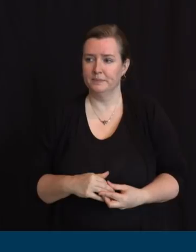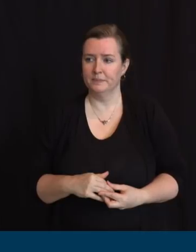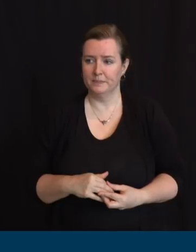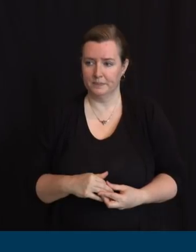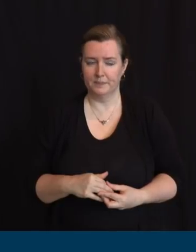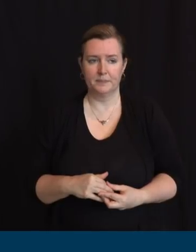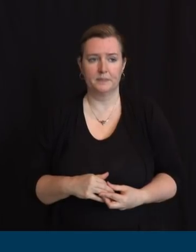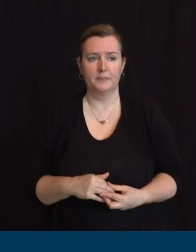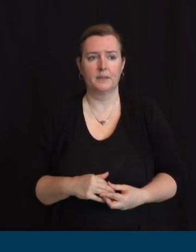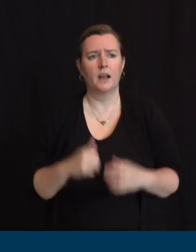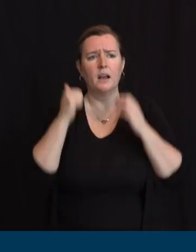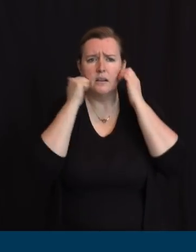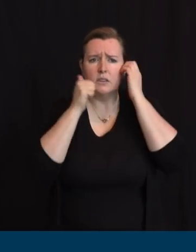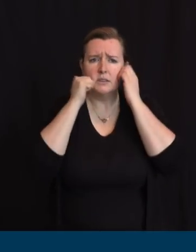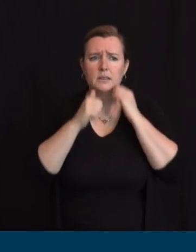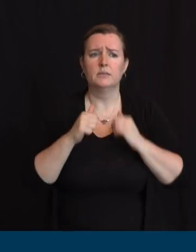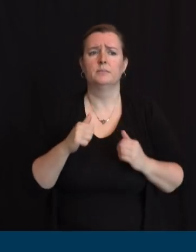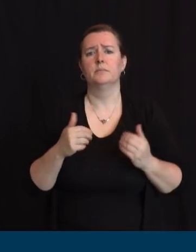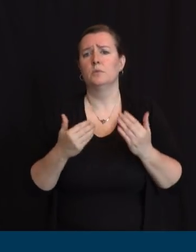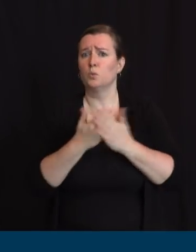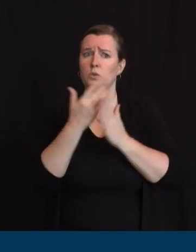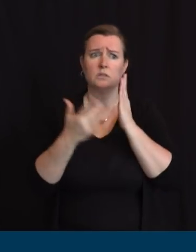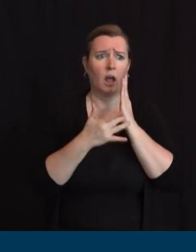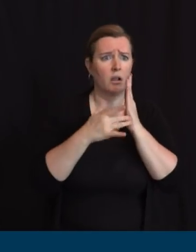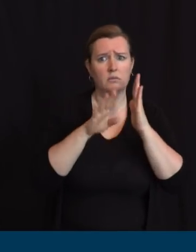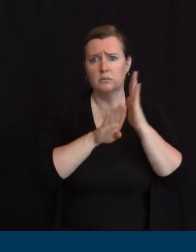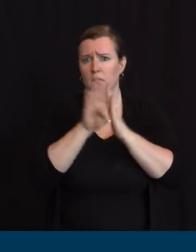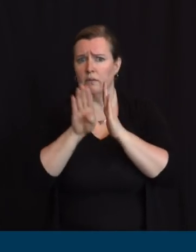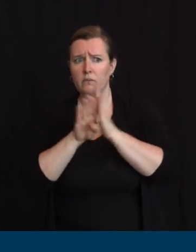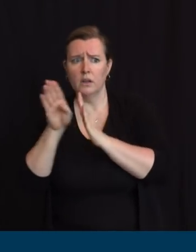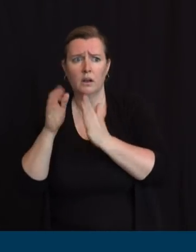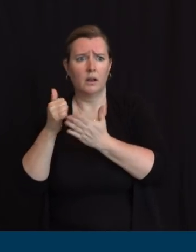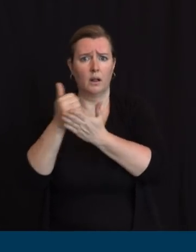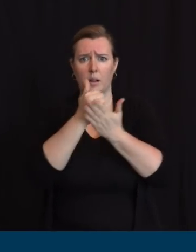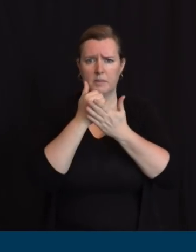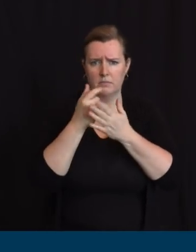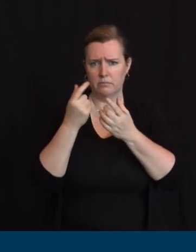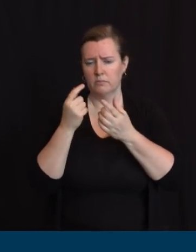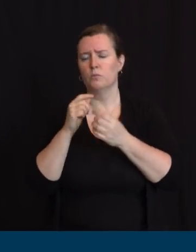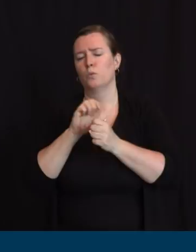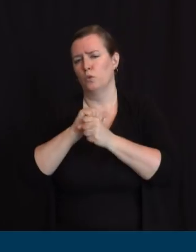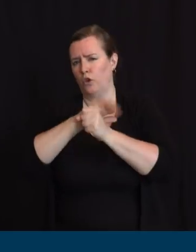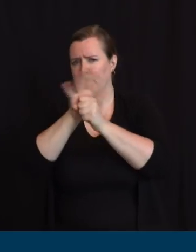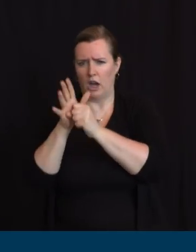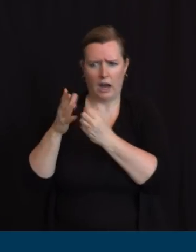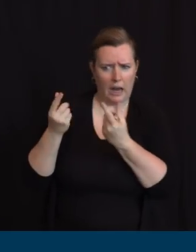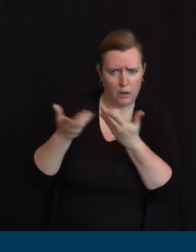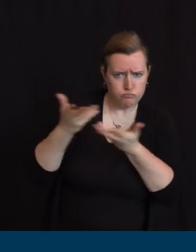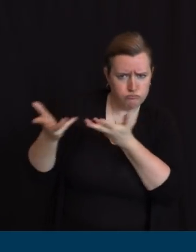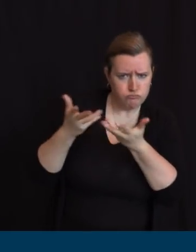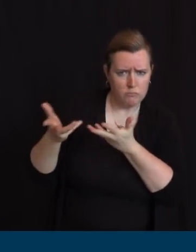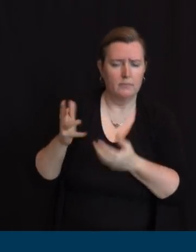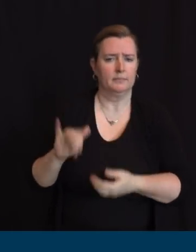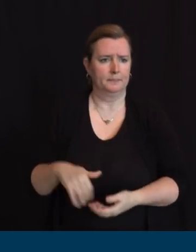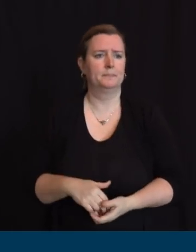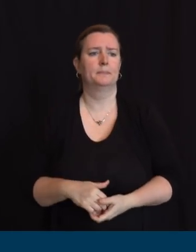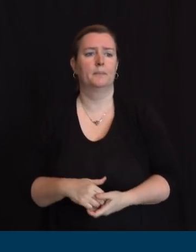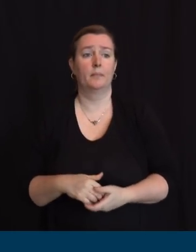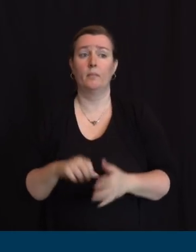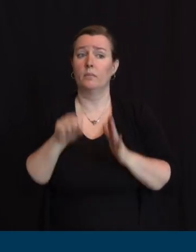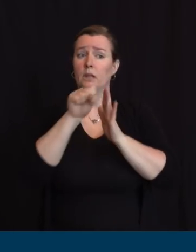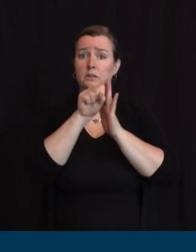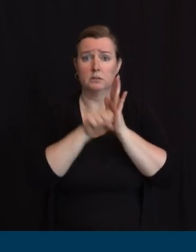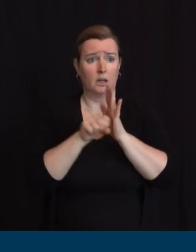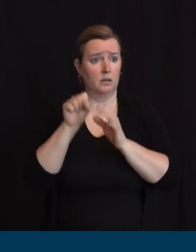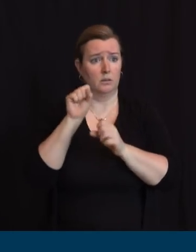the response. As the Governor has shared, the state has been working hard to expand testing, now